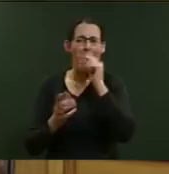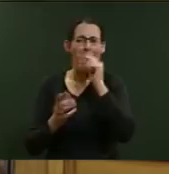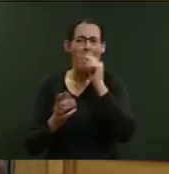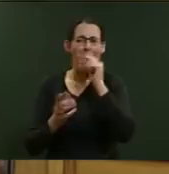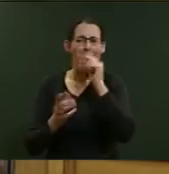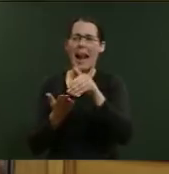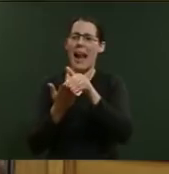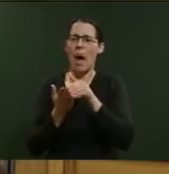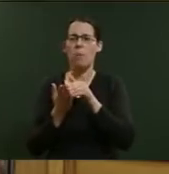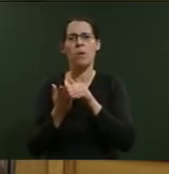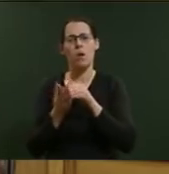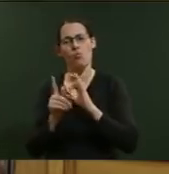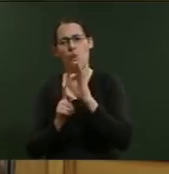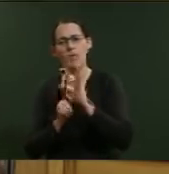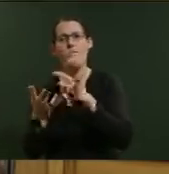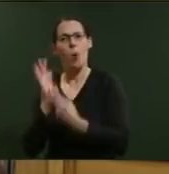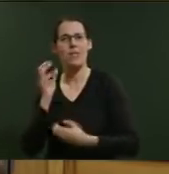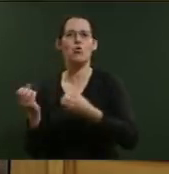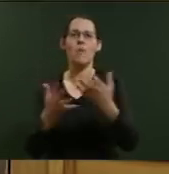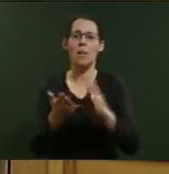It would be the best place to be a child.